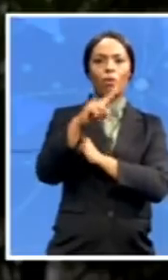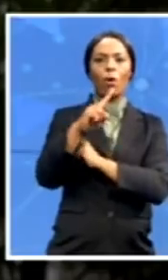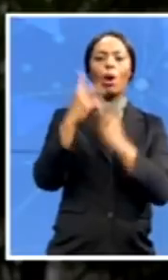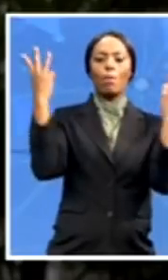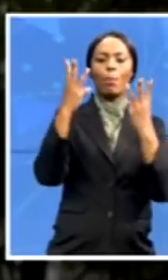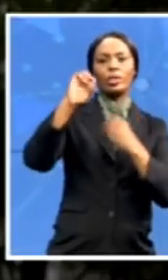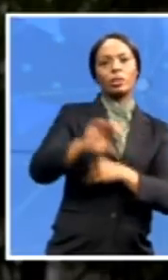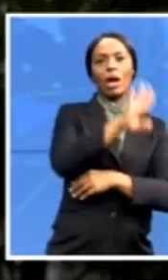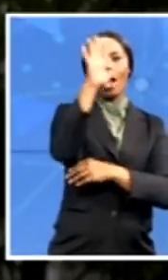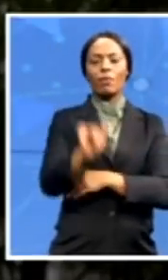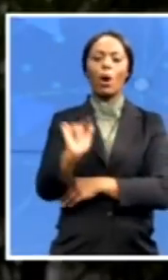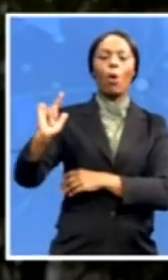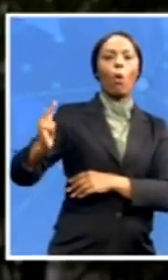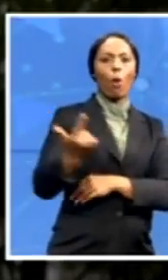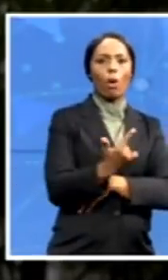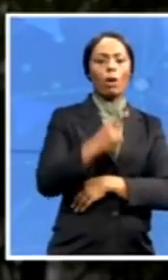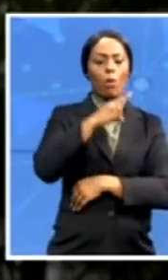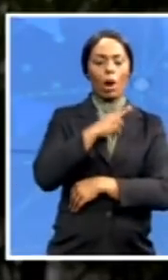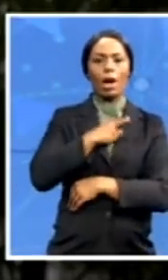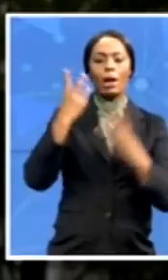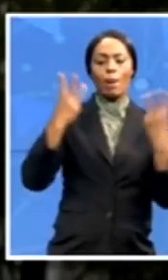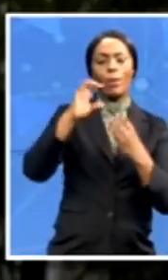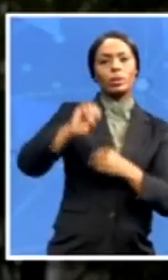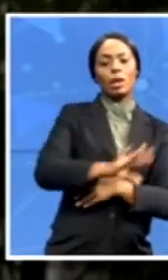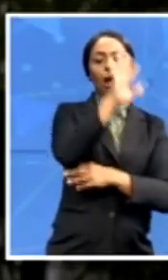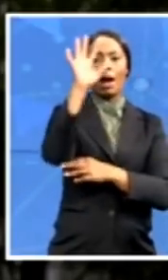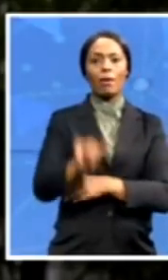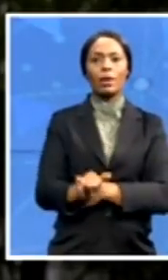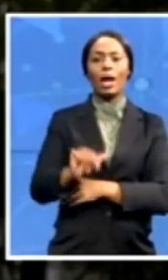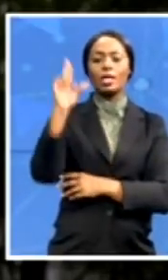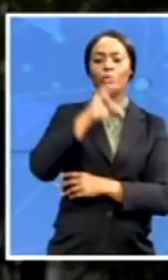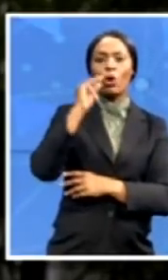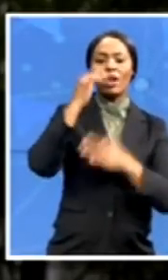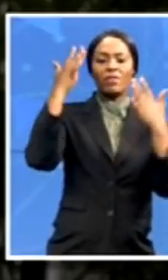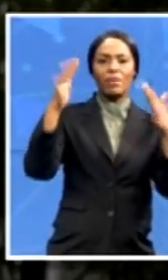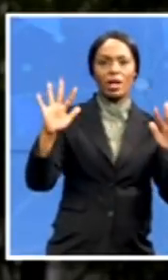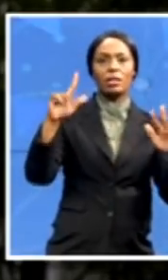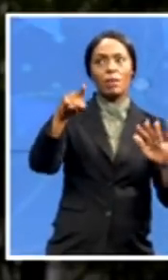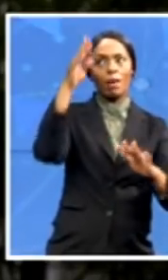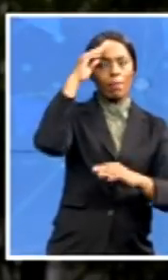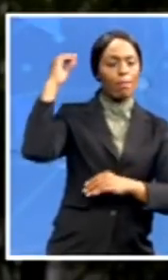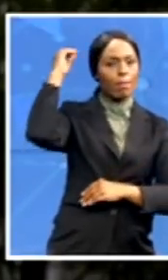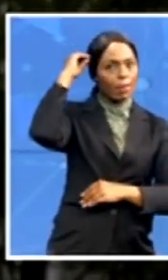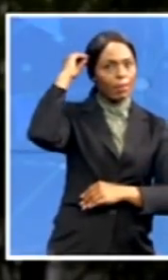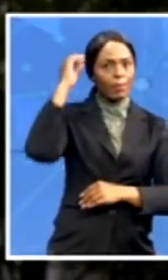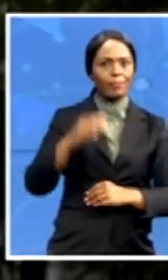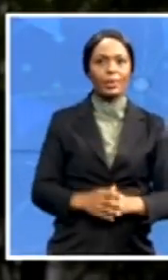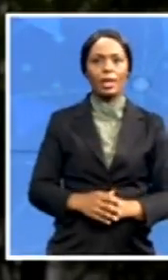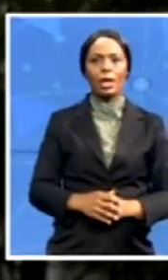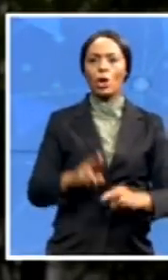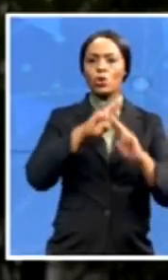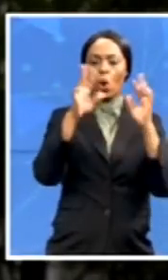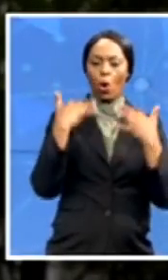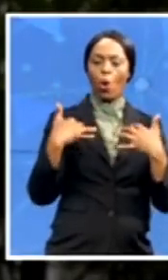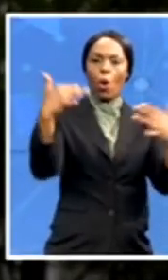people of South Africa have spoken. No audience, no TV cameras, just us.